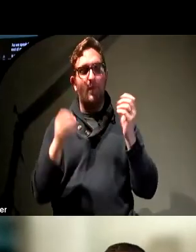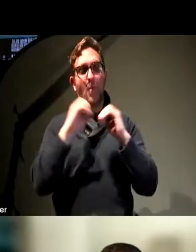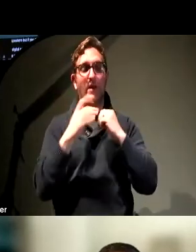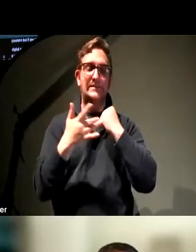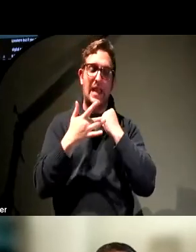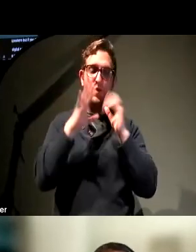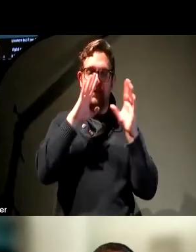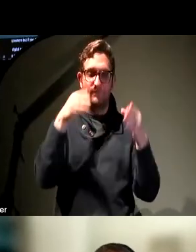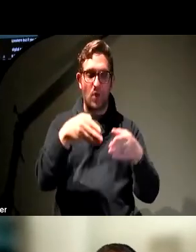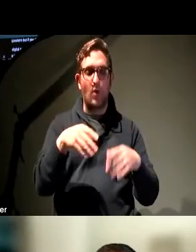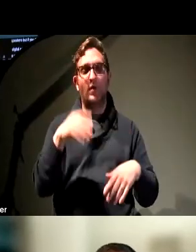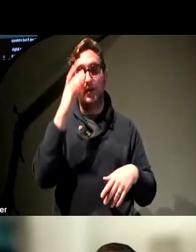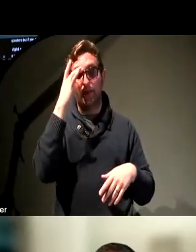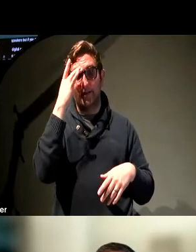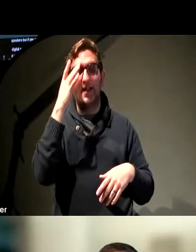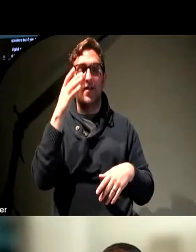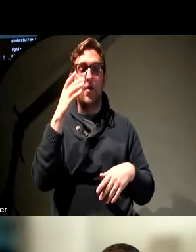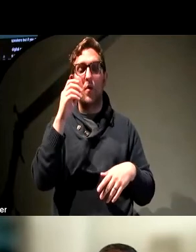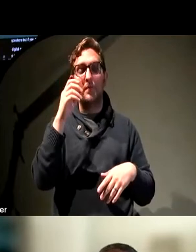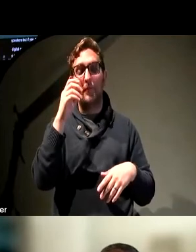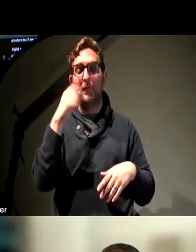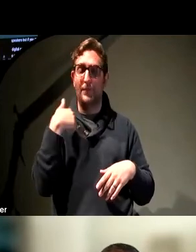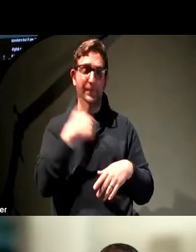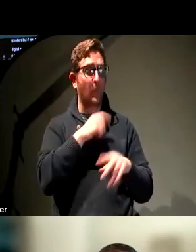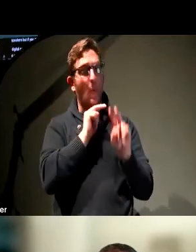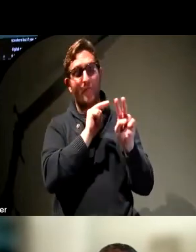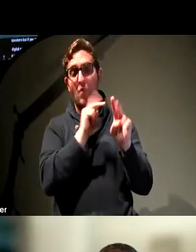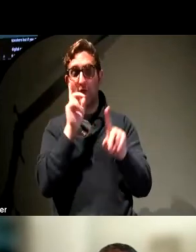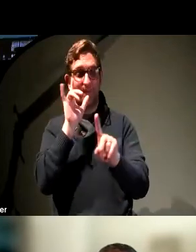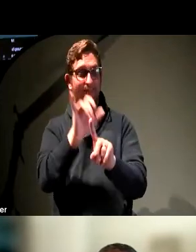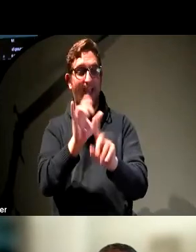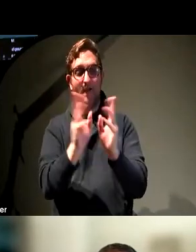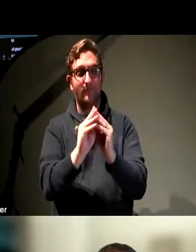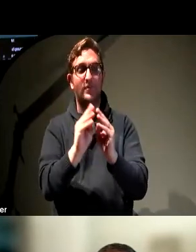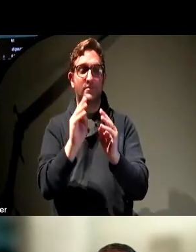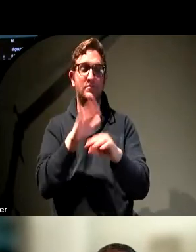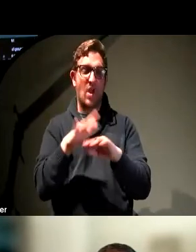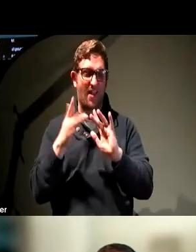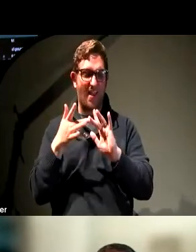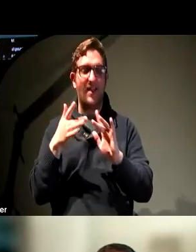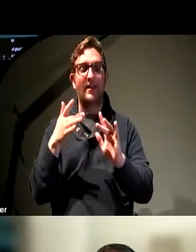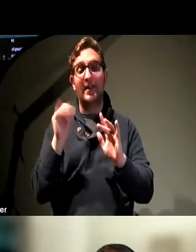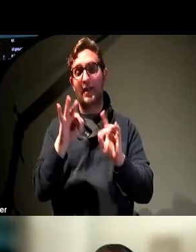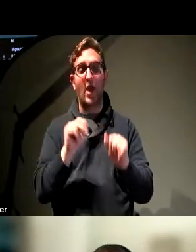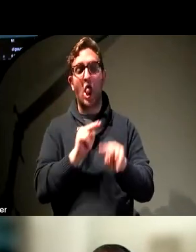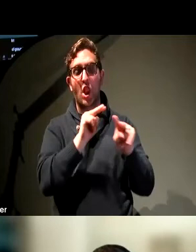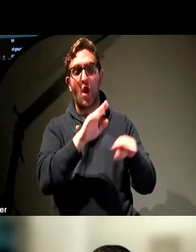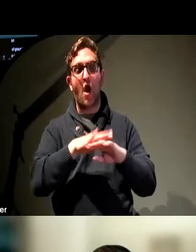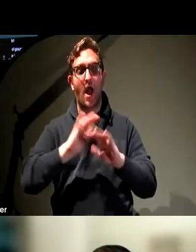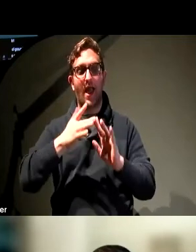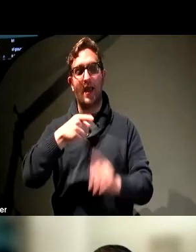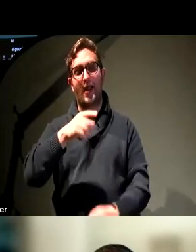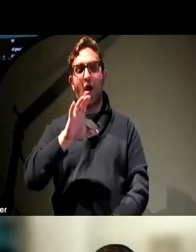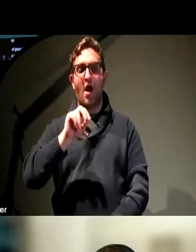sessions for less technical audiences. Really looking forward to it. You can find the information at conference.webaim.org if